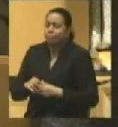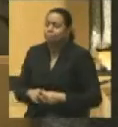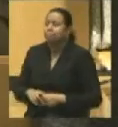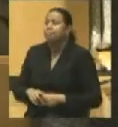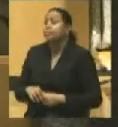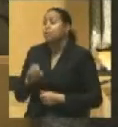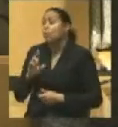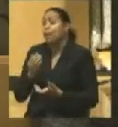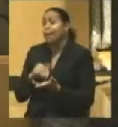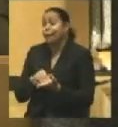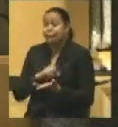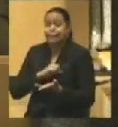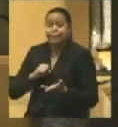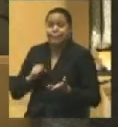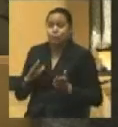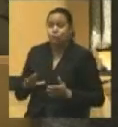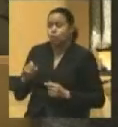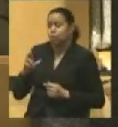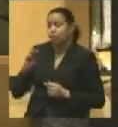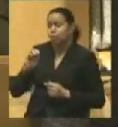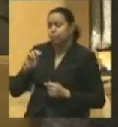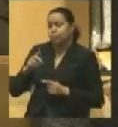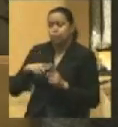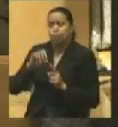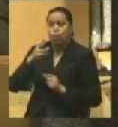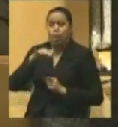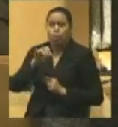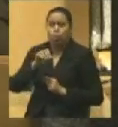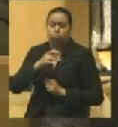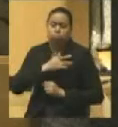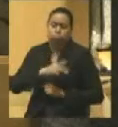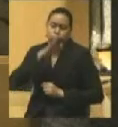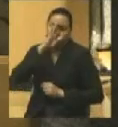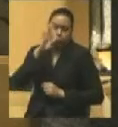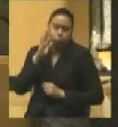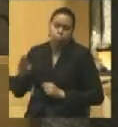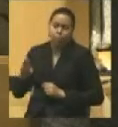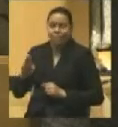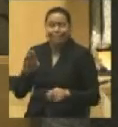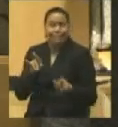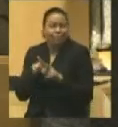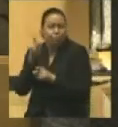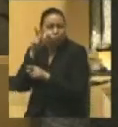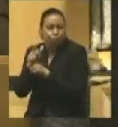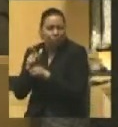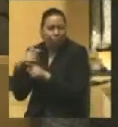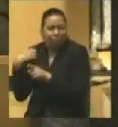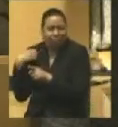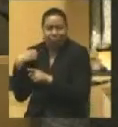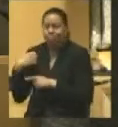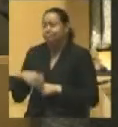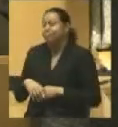again, Senator John Sherman of Ohio, who was as blunt speaking as his brother, the general, right, told the president